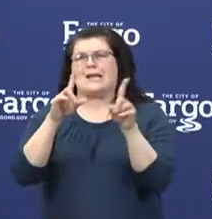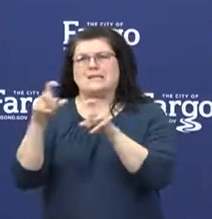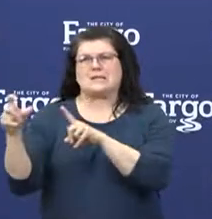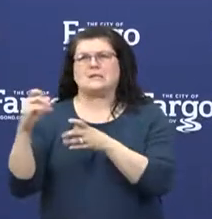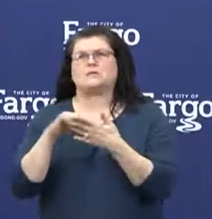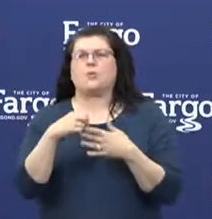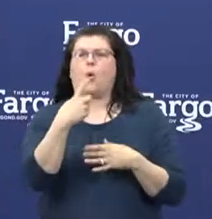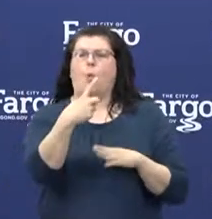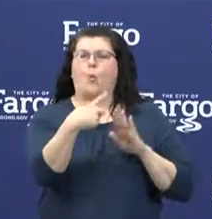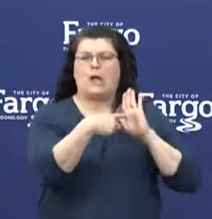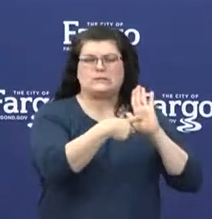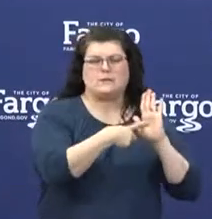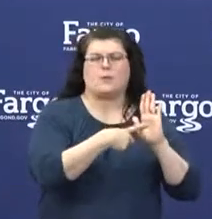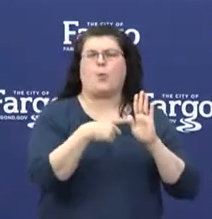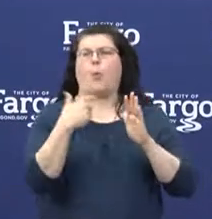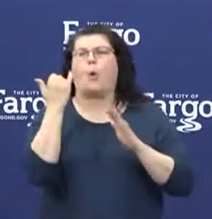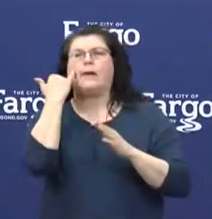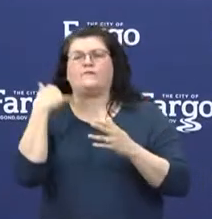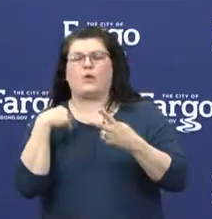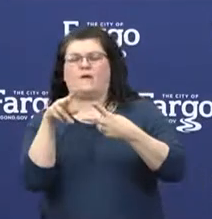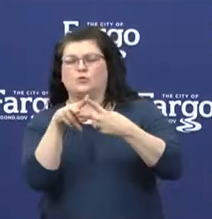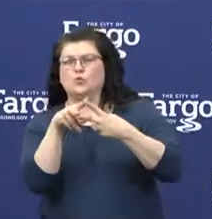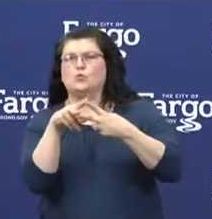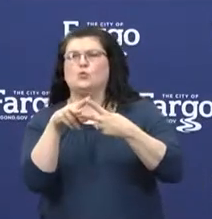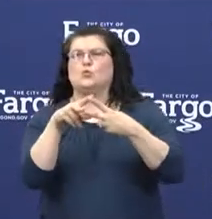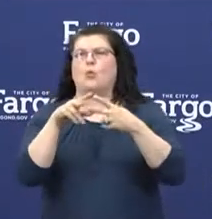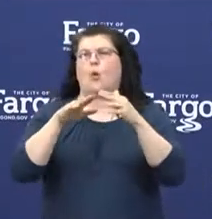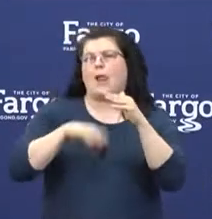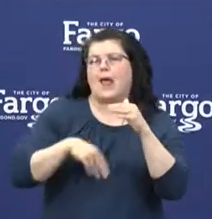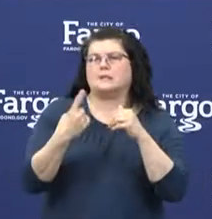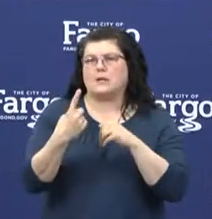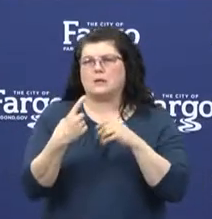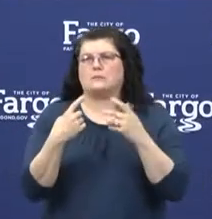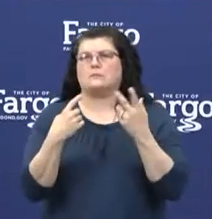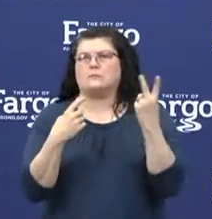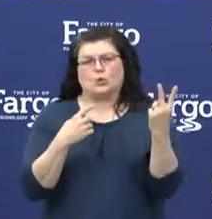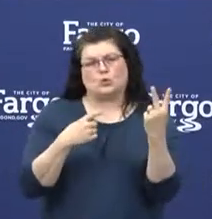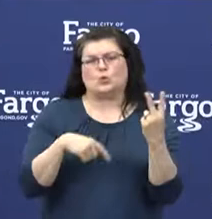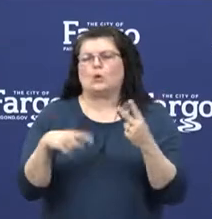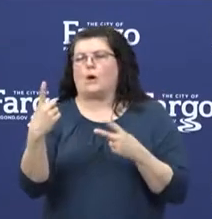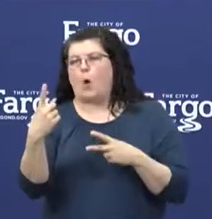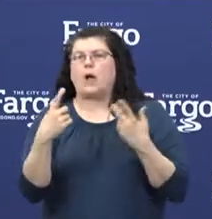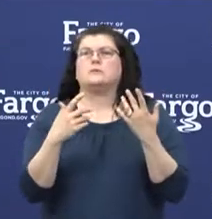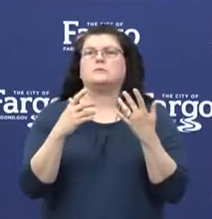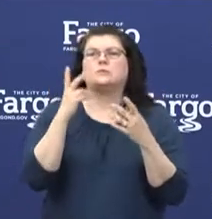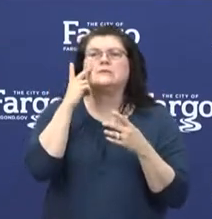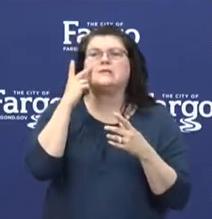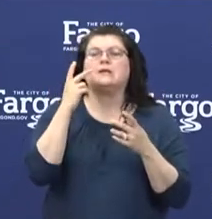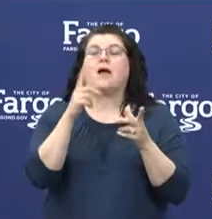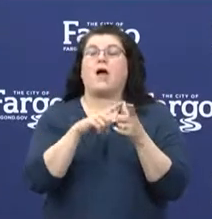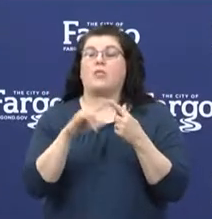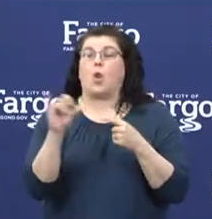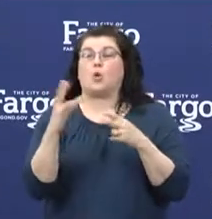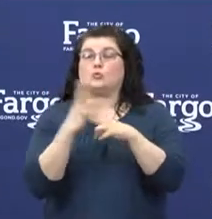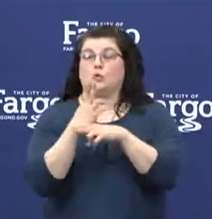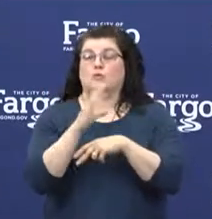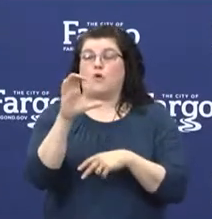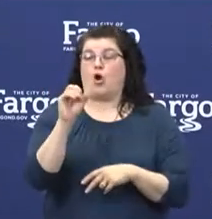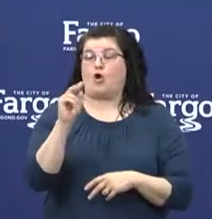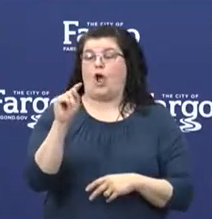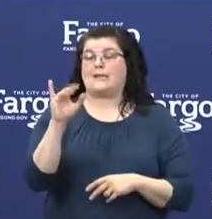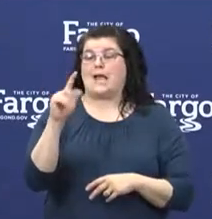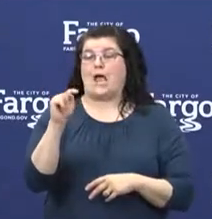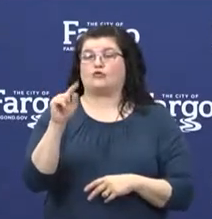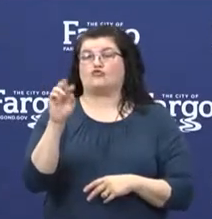one symptom or a combination of two lesser symptoms. And then also we are utilizing that for contact tracing for those who have been in